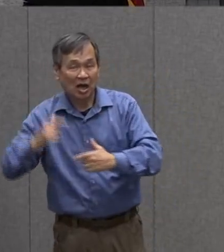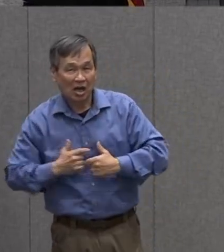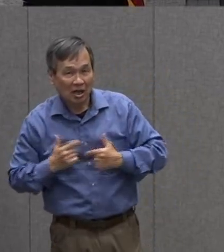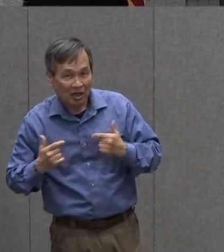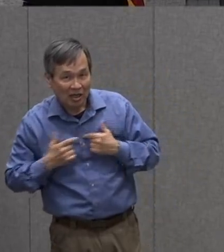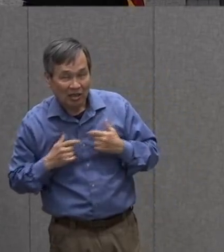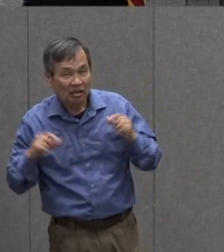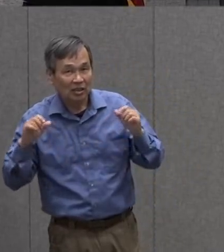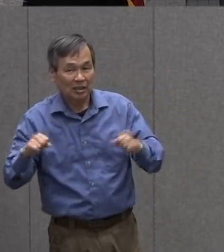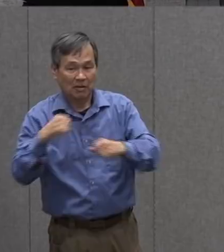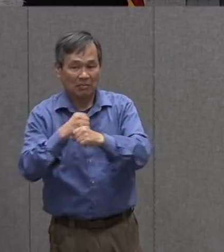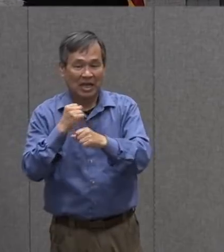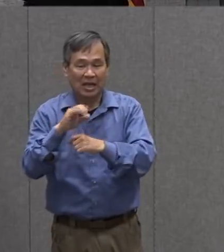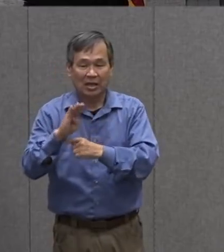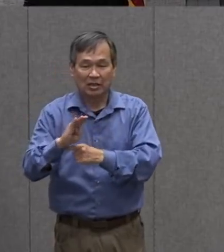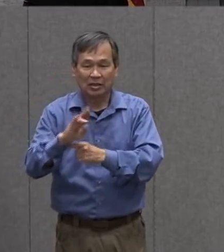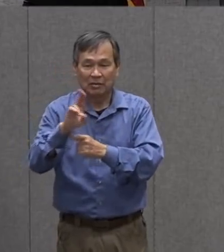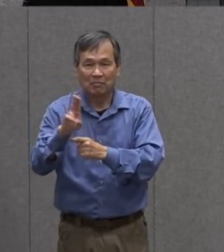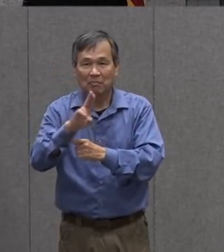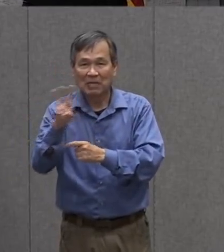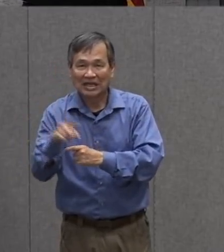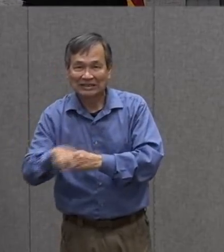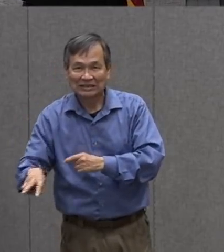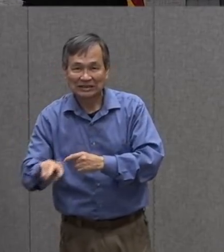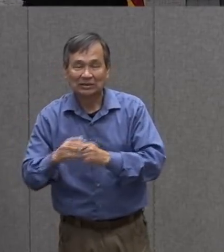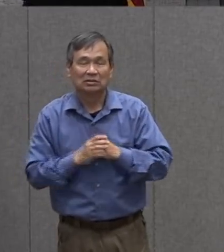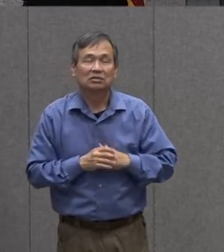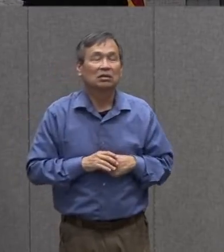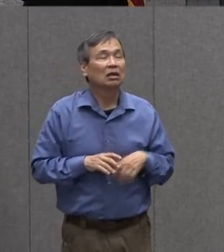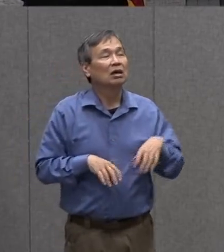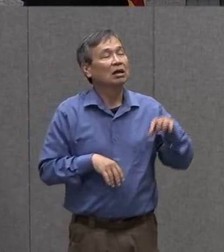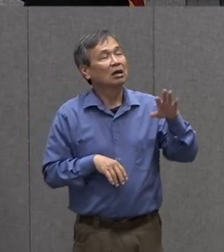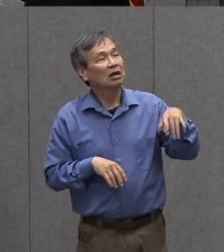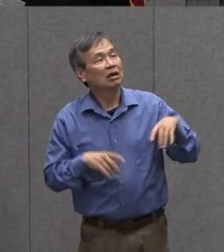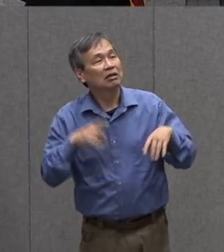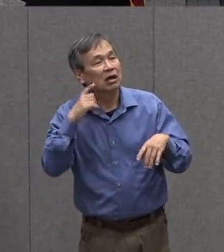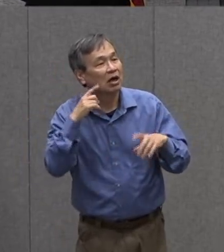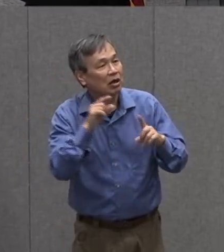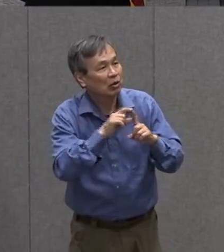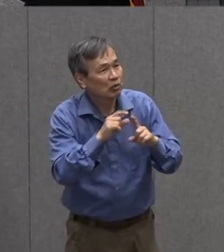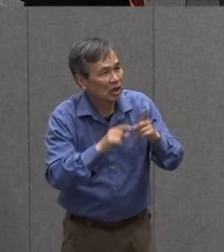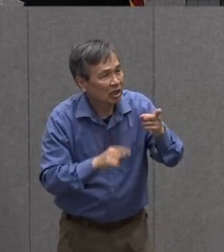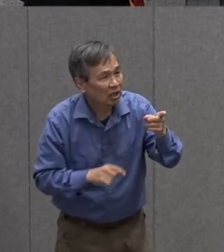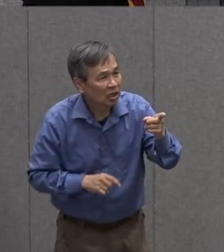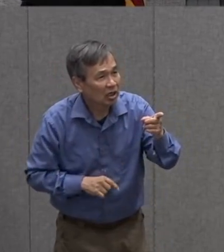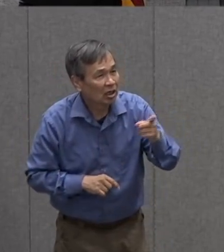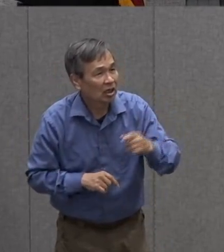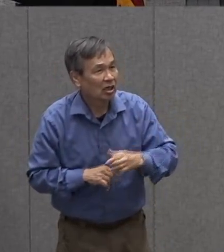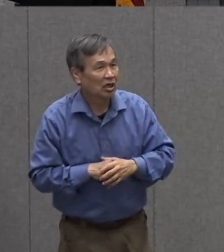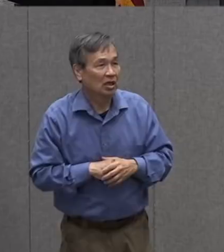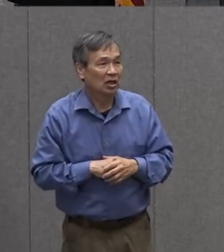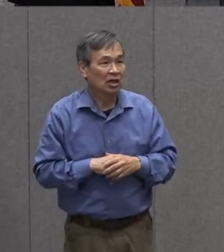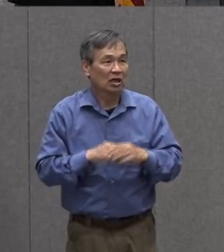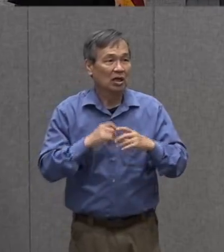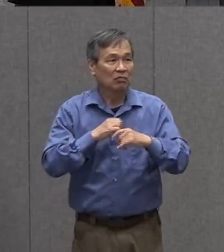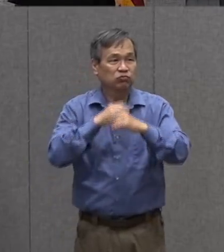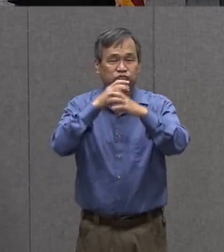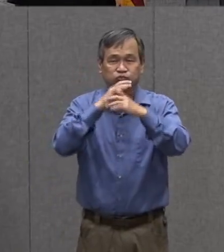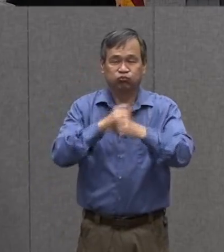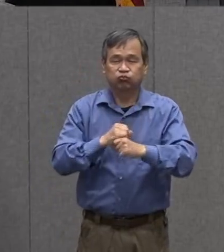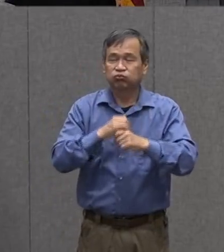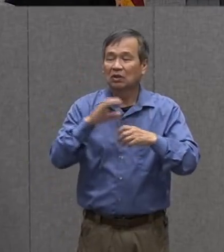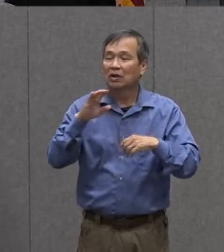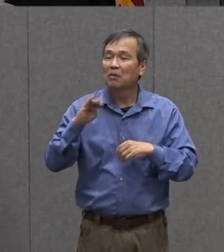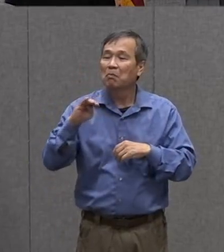that also buzzes i also thought about words like bubble and